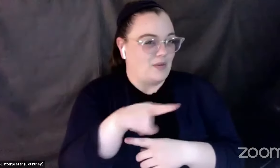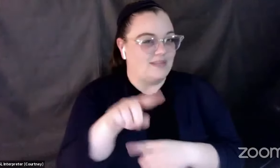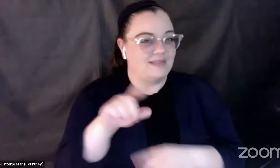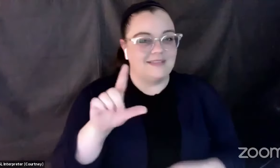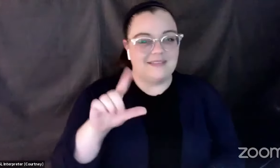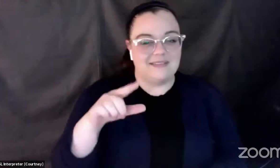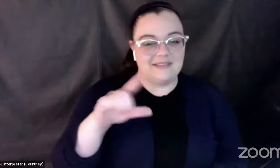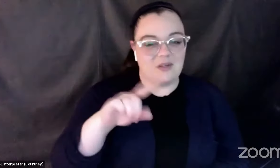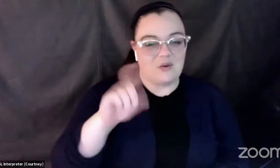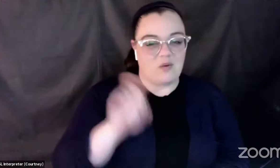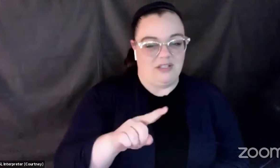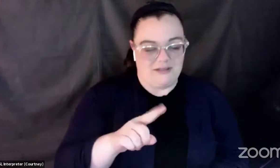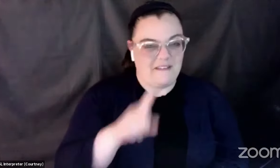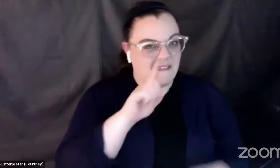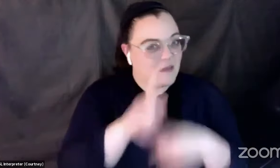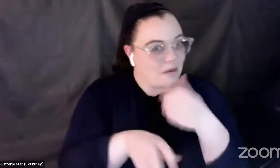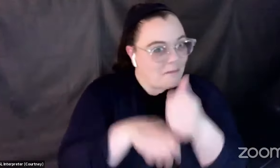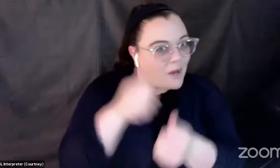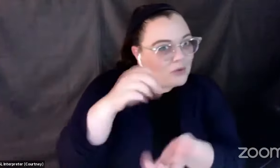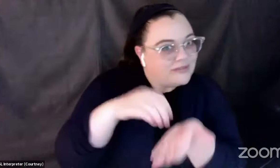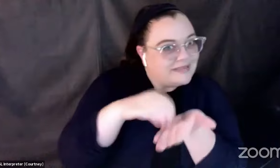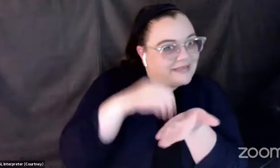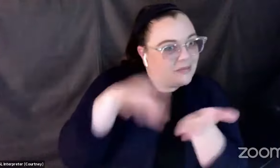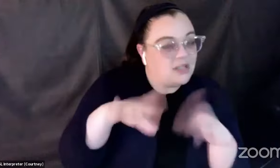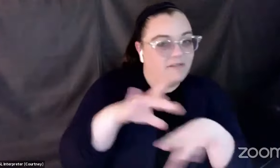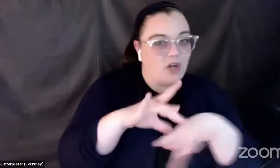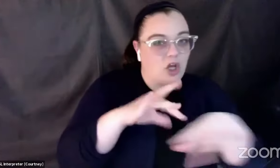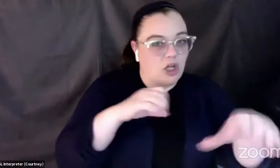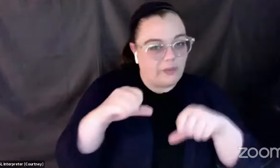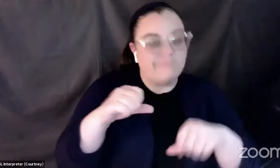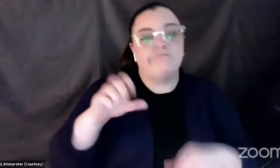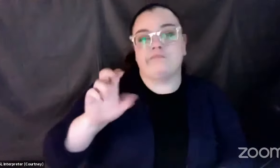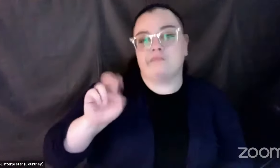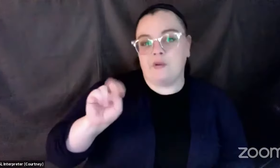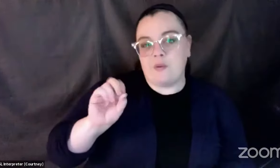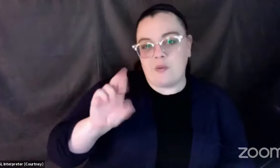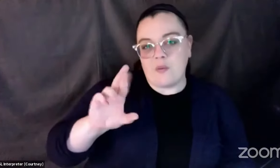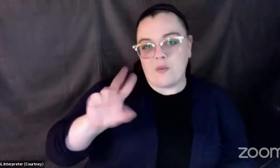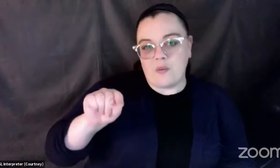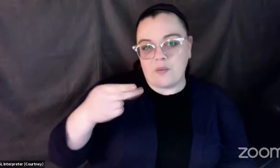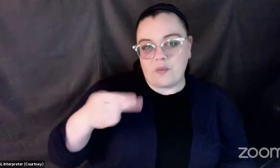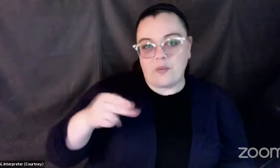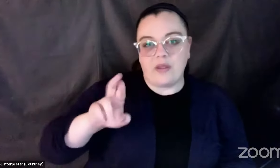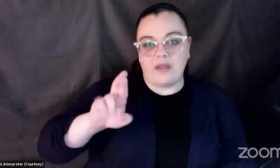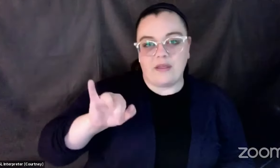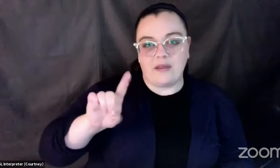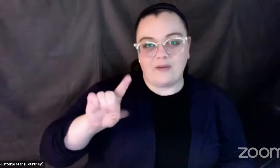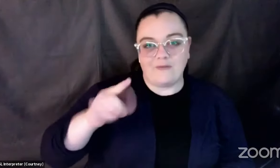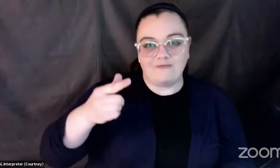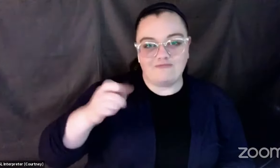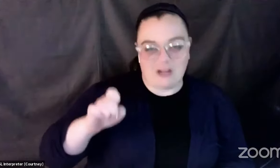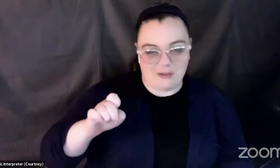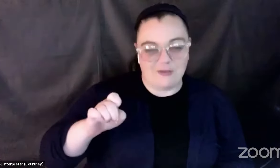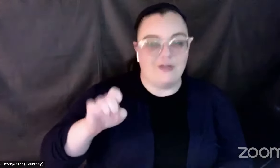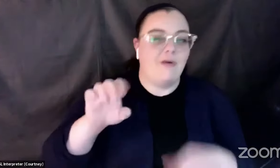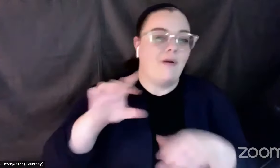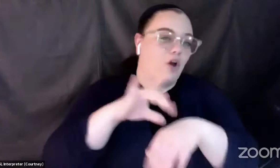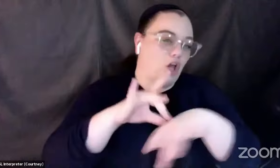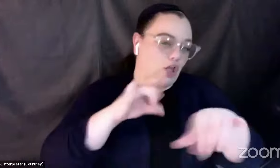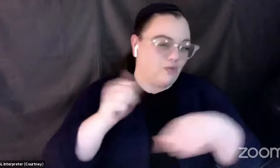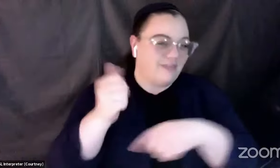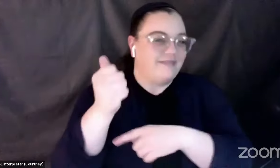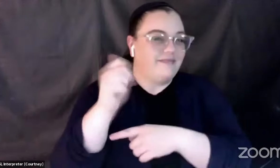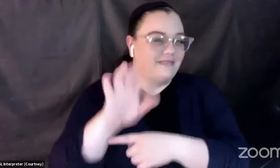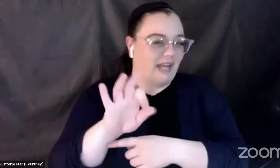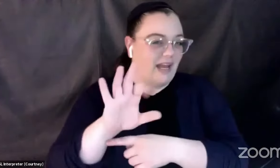most expensive earthquake was the Northridge earthquake in 1994. So be